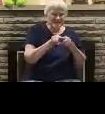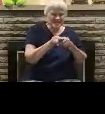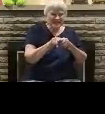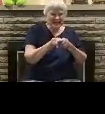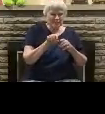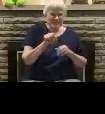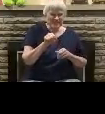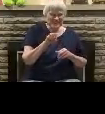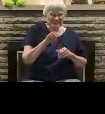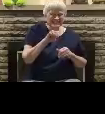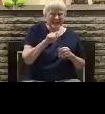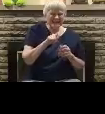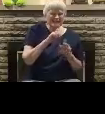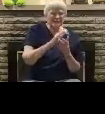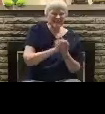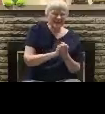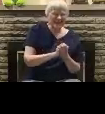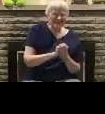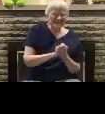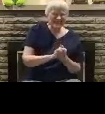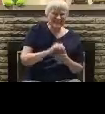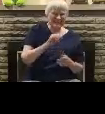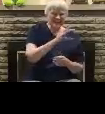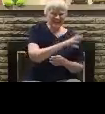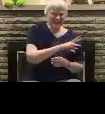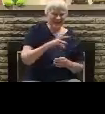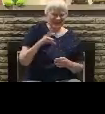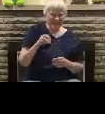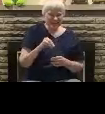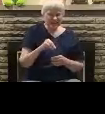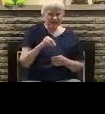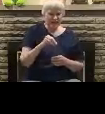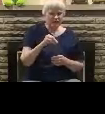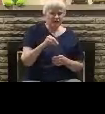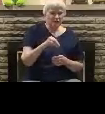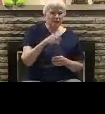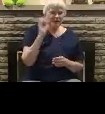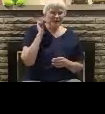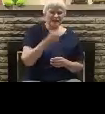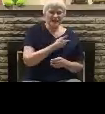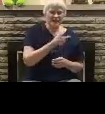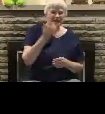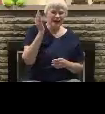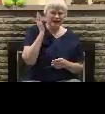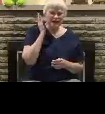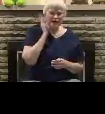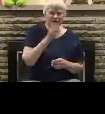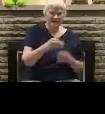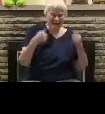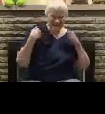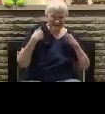Fellowship will be airing this two-part message on local radio in Central Ohio and around the world